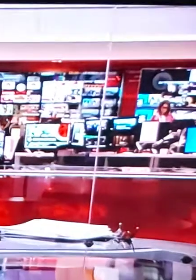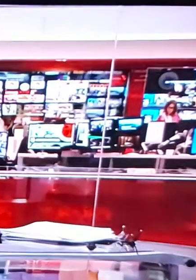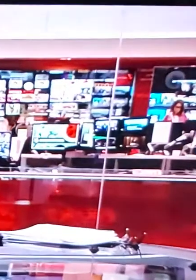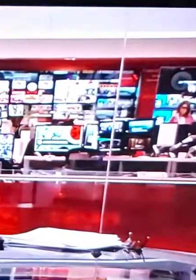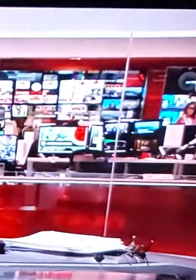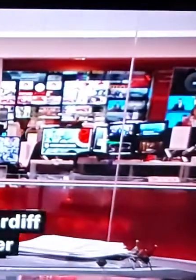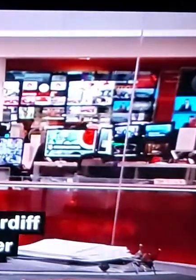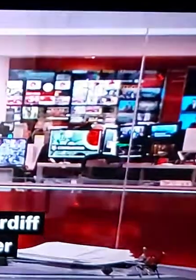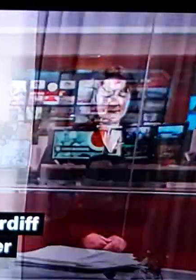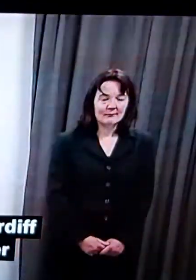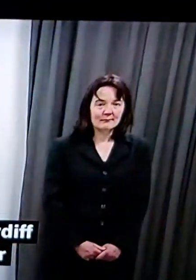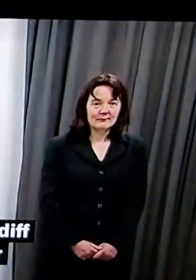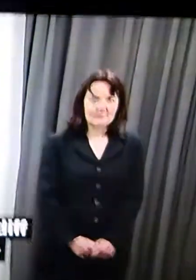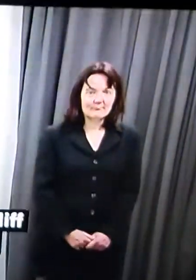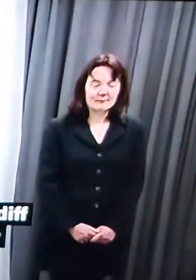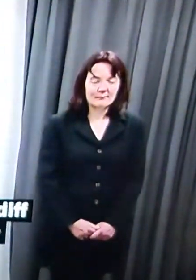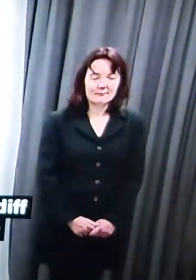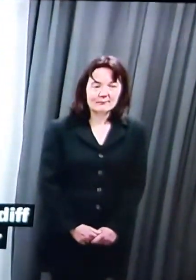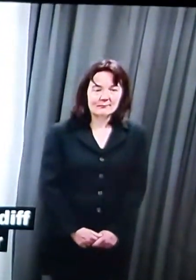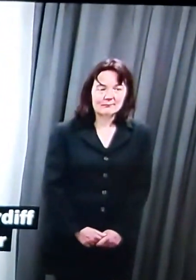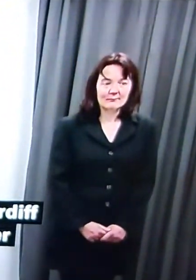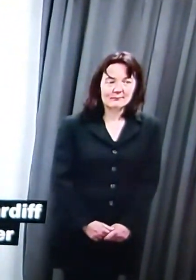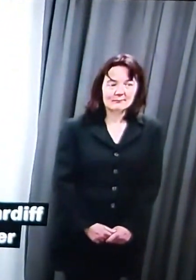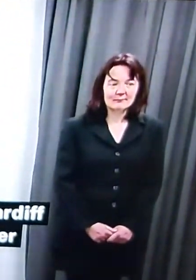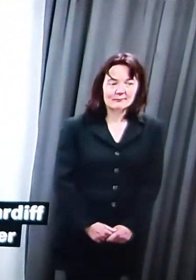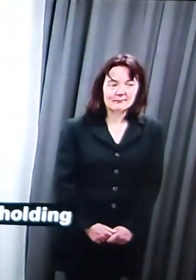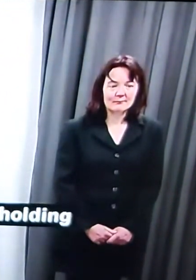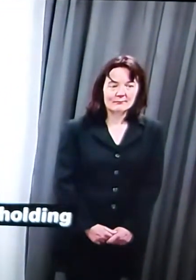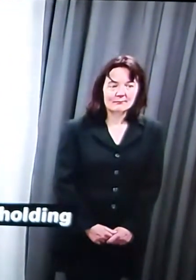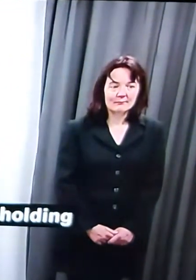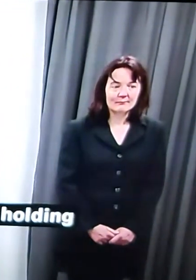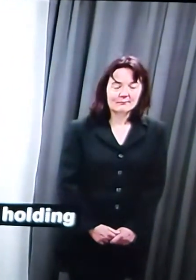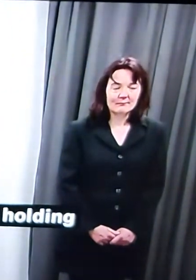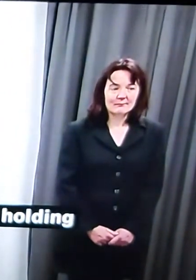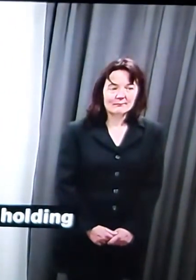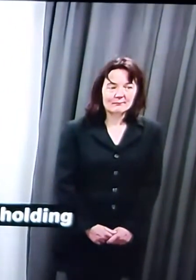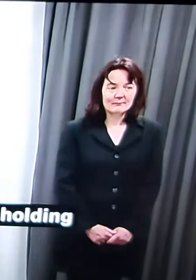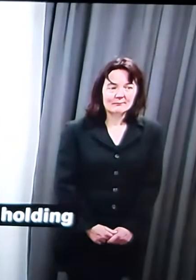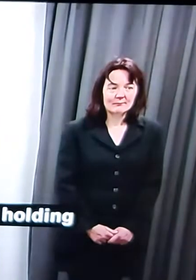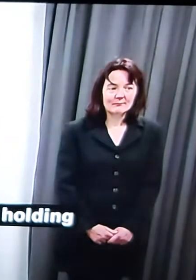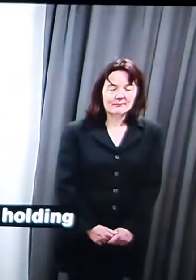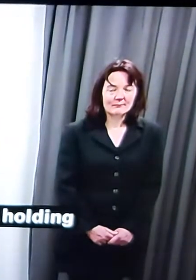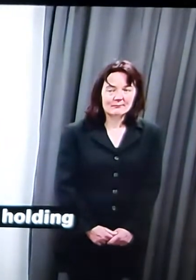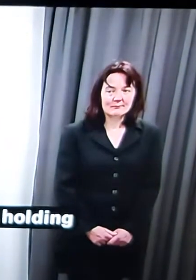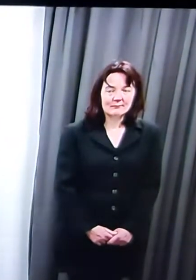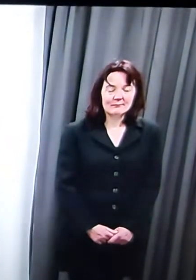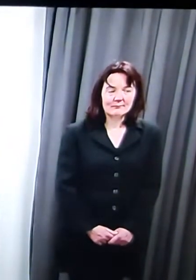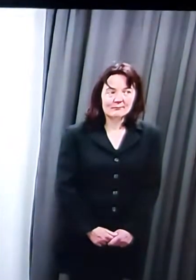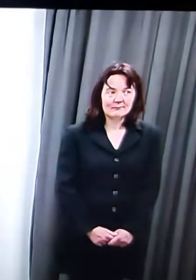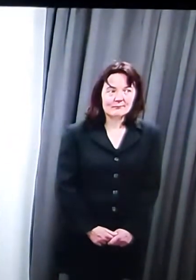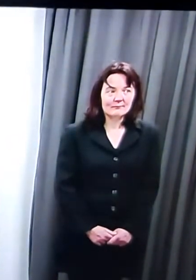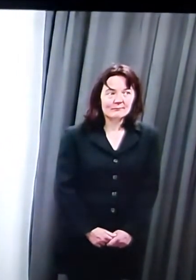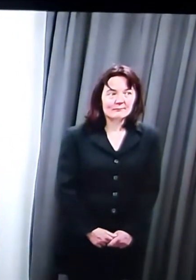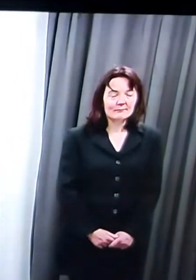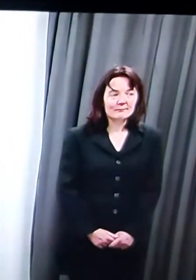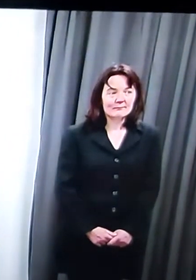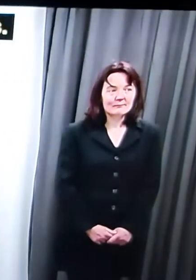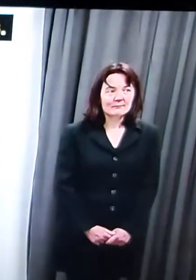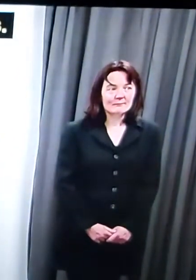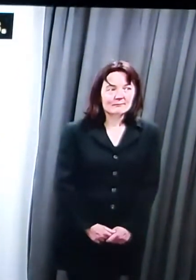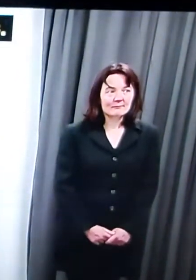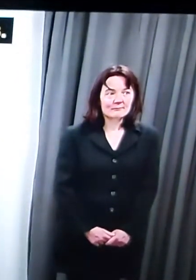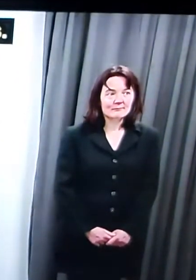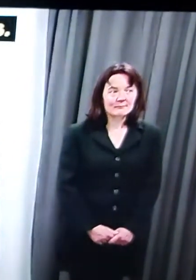now in Wales. We're looking at pictures there from Cardiff where we're